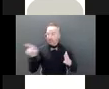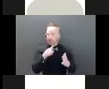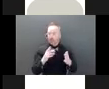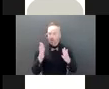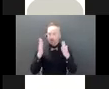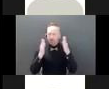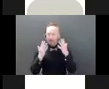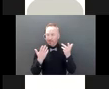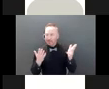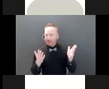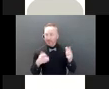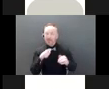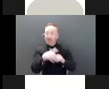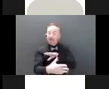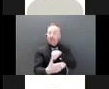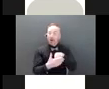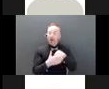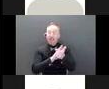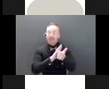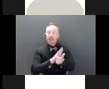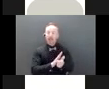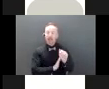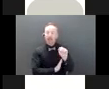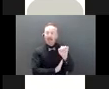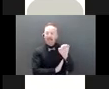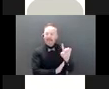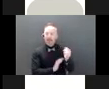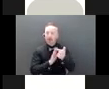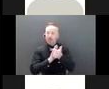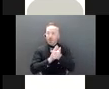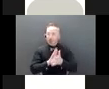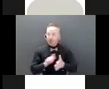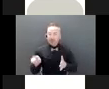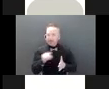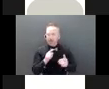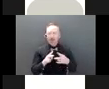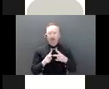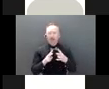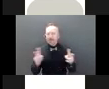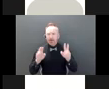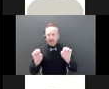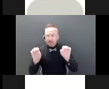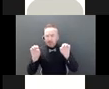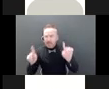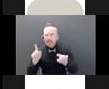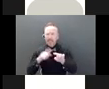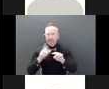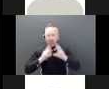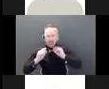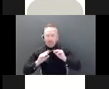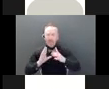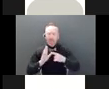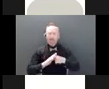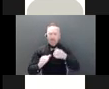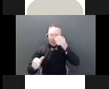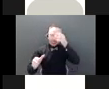They are part of legal aid and they have lawyers who are very educated and deal with elder abuse all the time